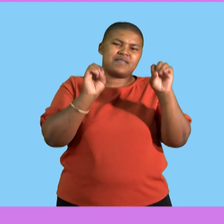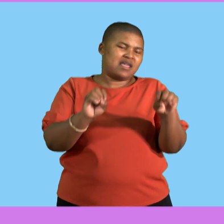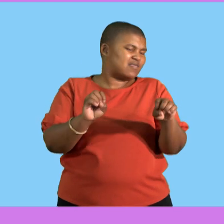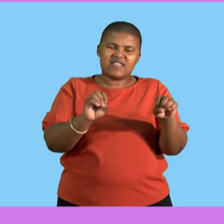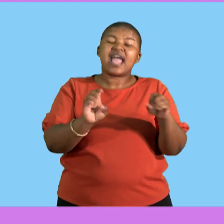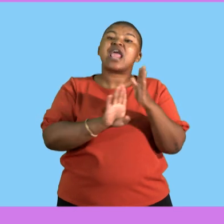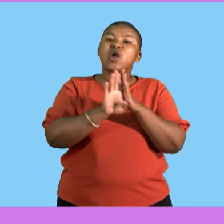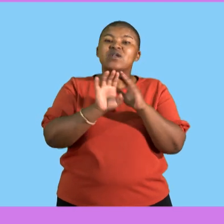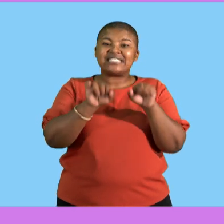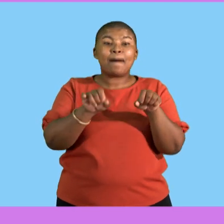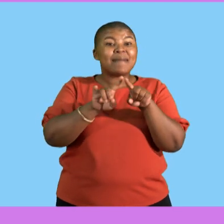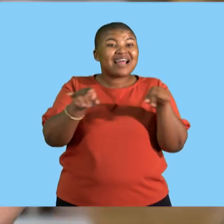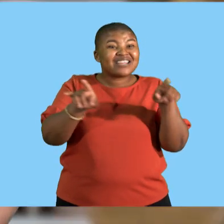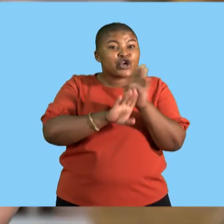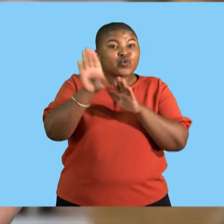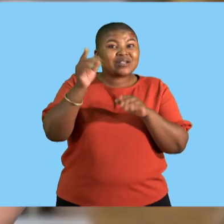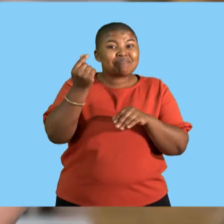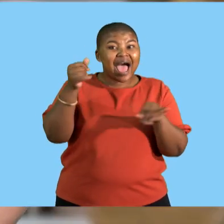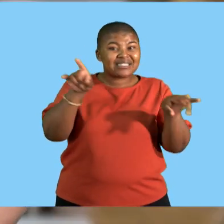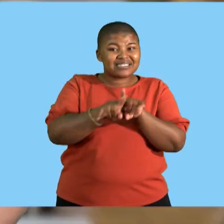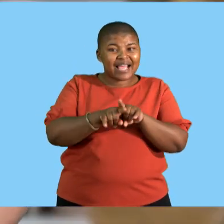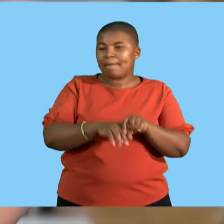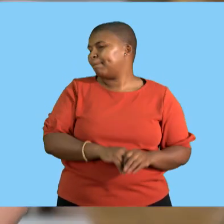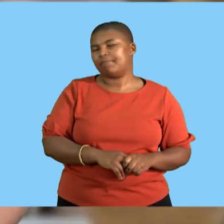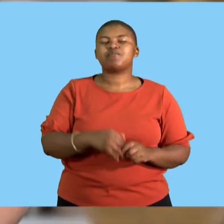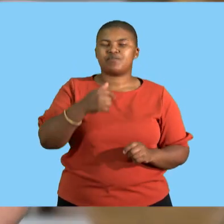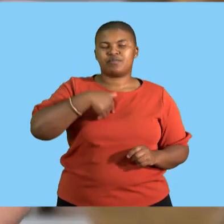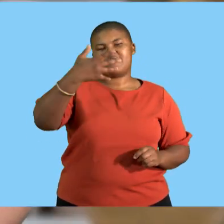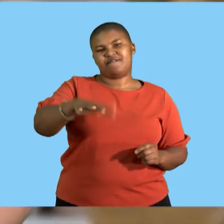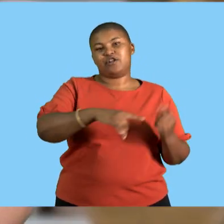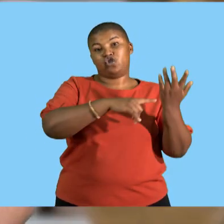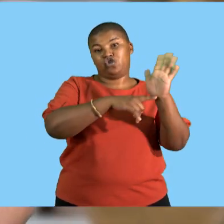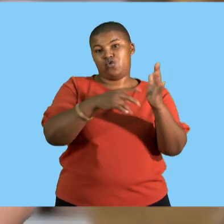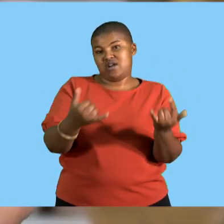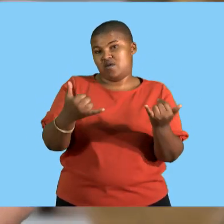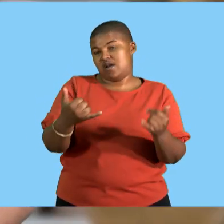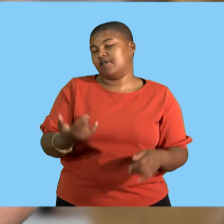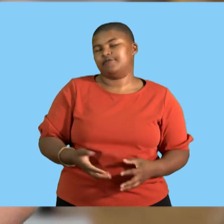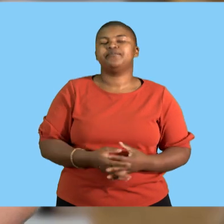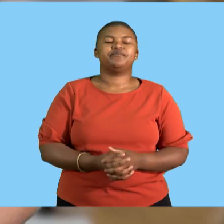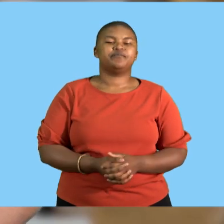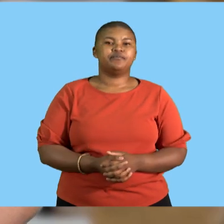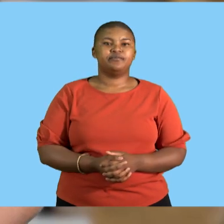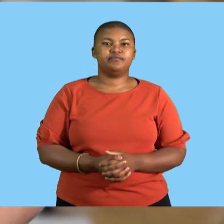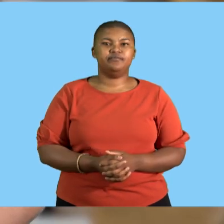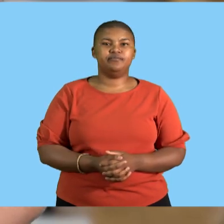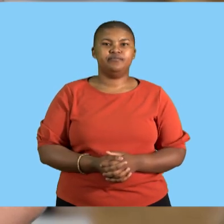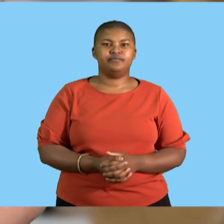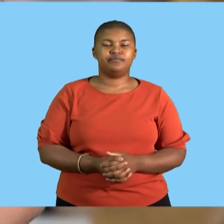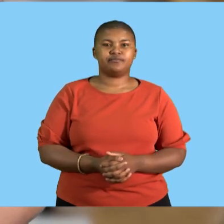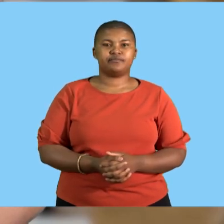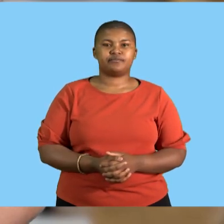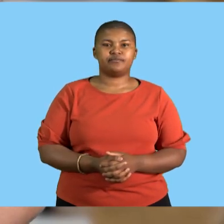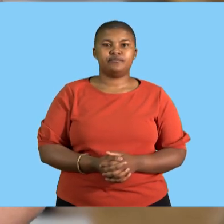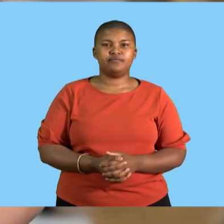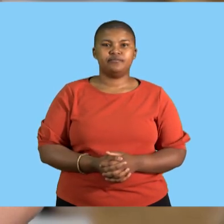average price increase and that is what we showed you just now when we looked at the